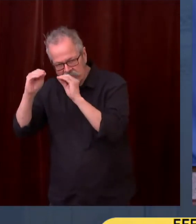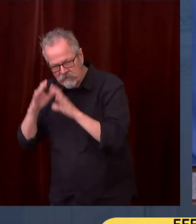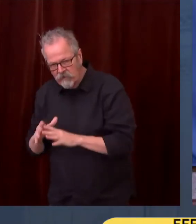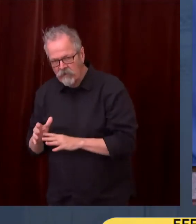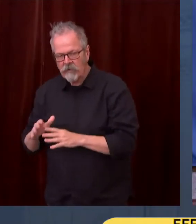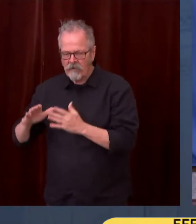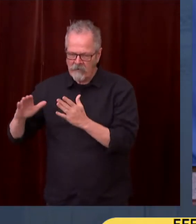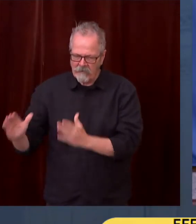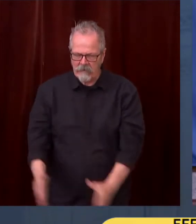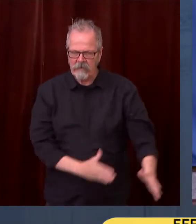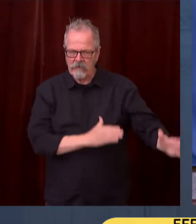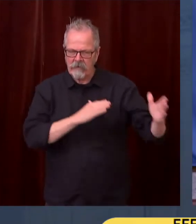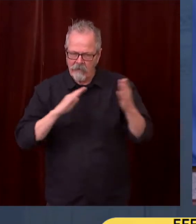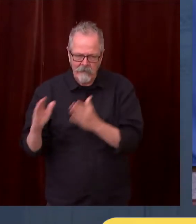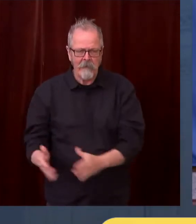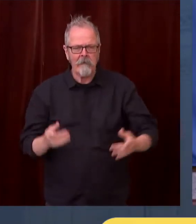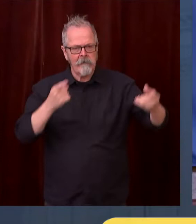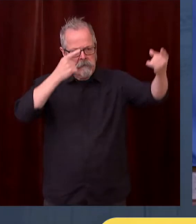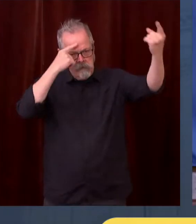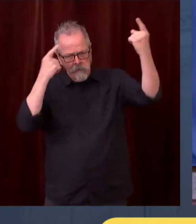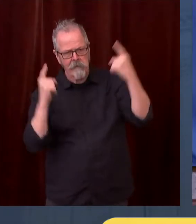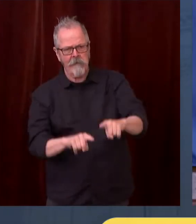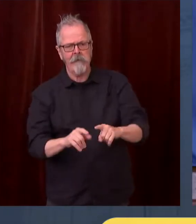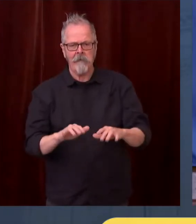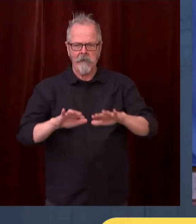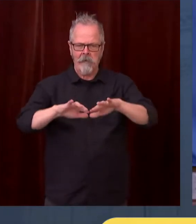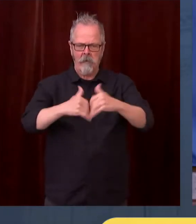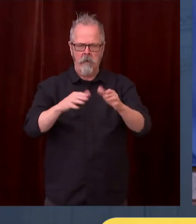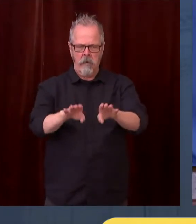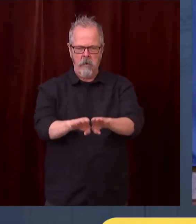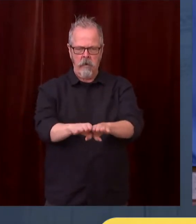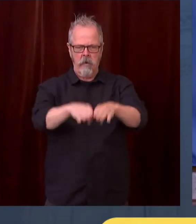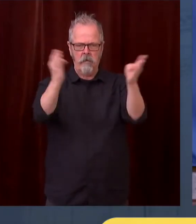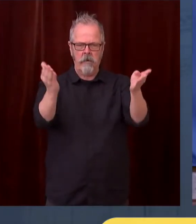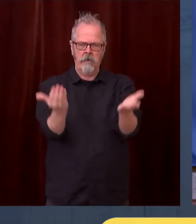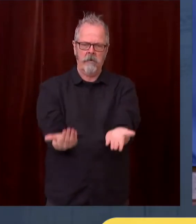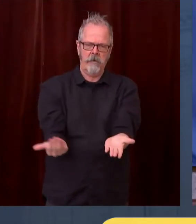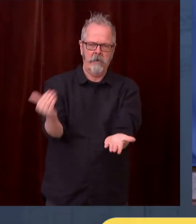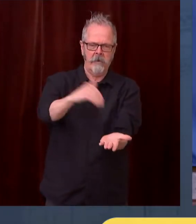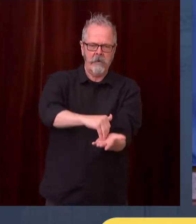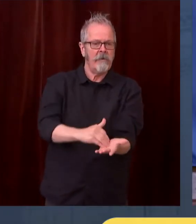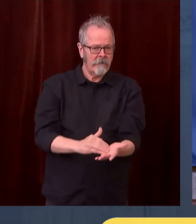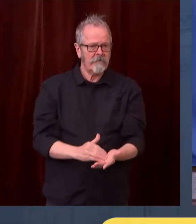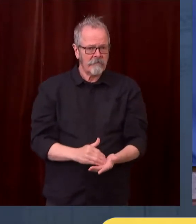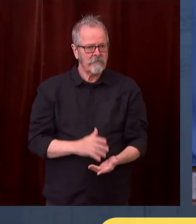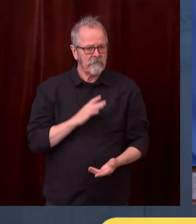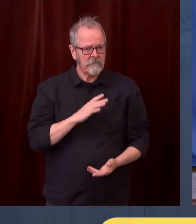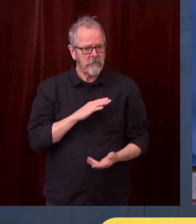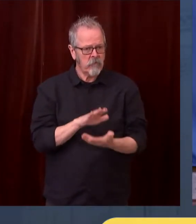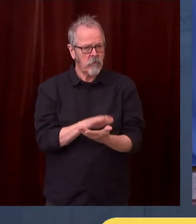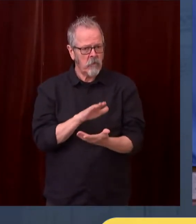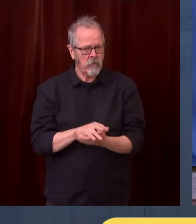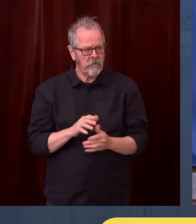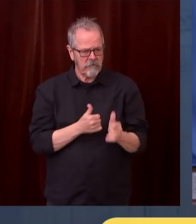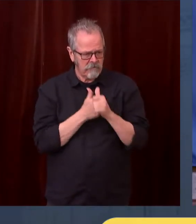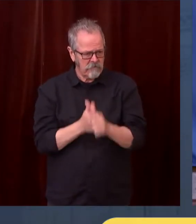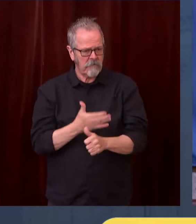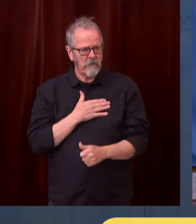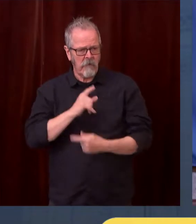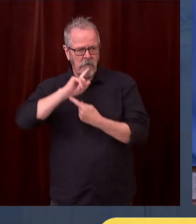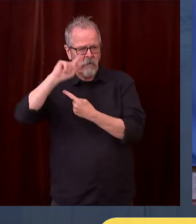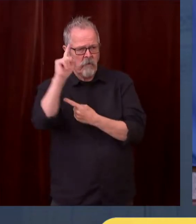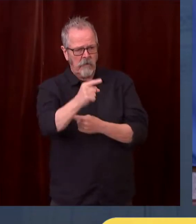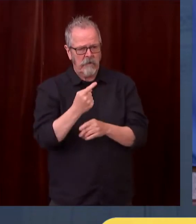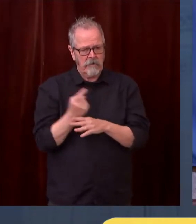my emergency proclamation calling for real in-class instruction in the state of Washington. We're just delighted by this success.